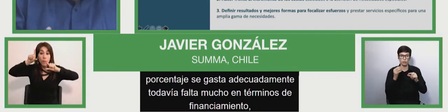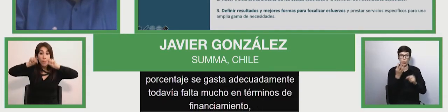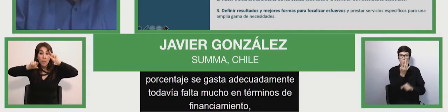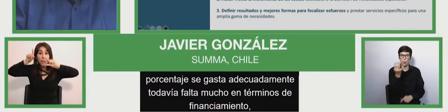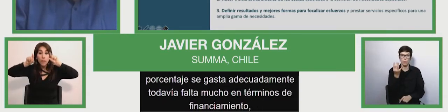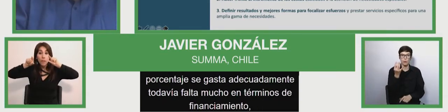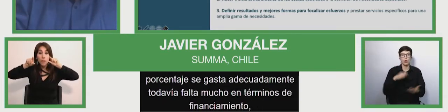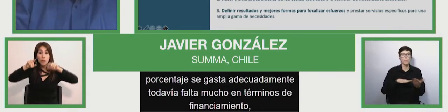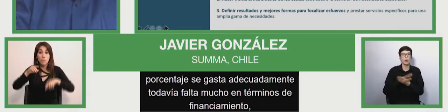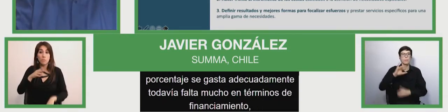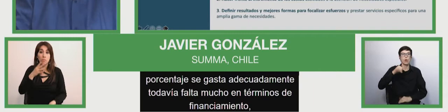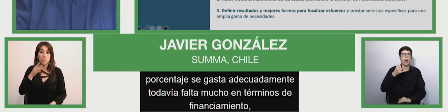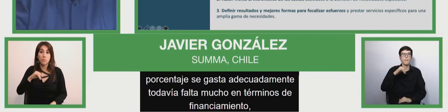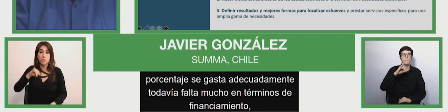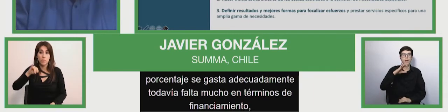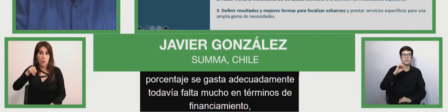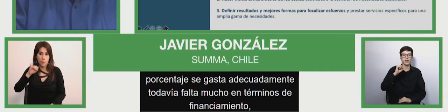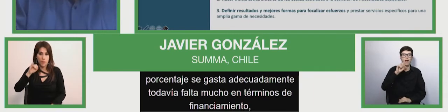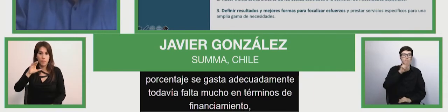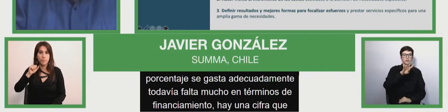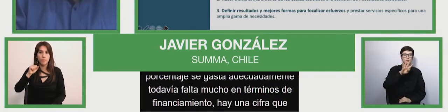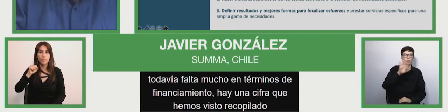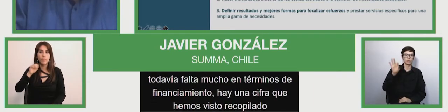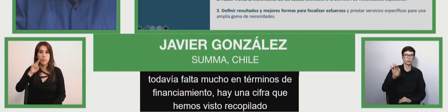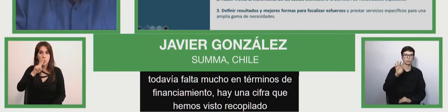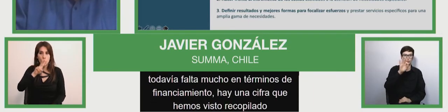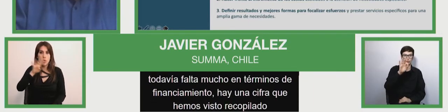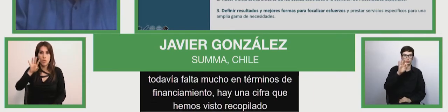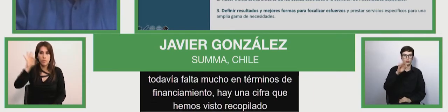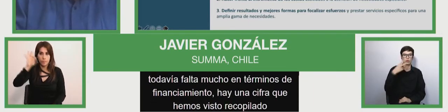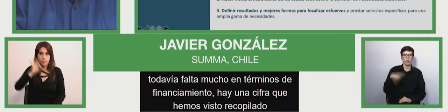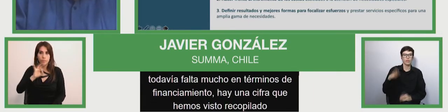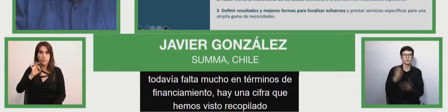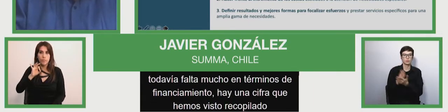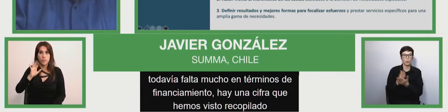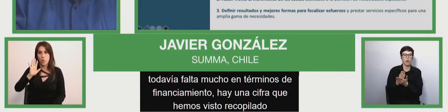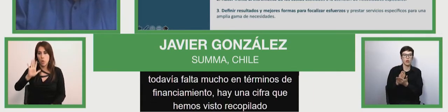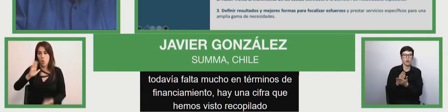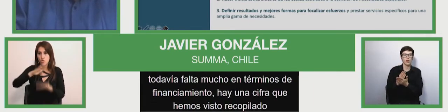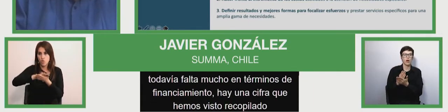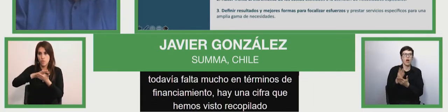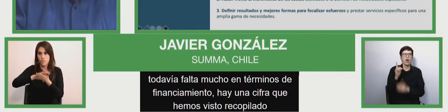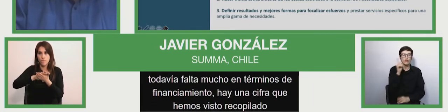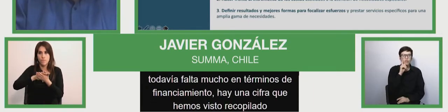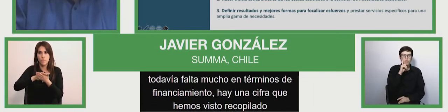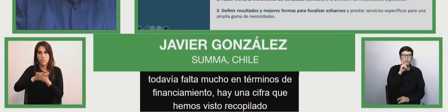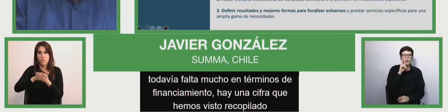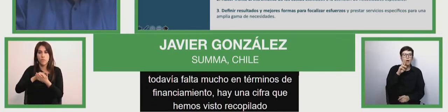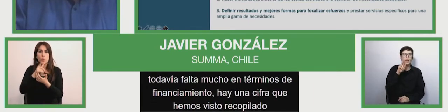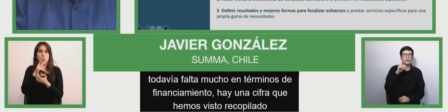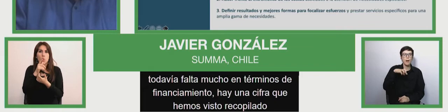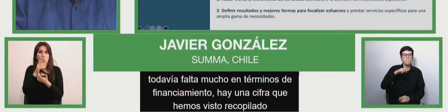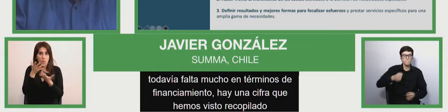24%, only 24% of schools had ramps and 11%